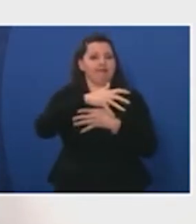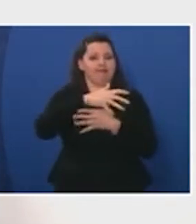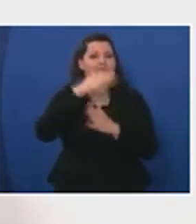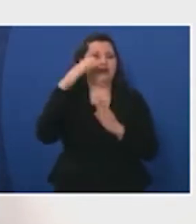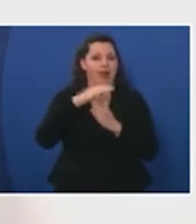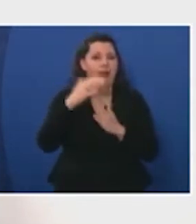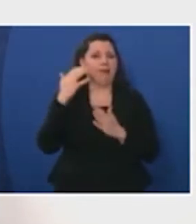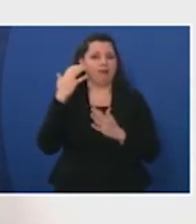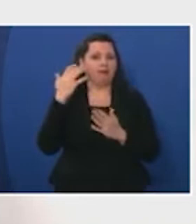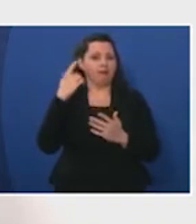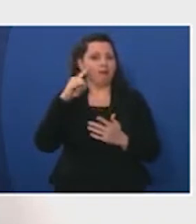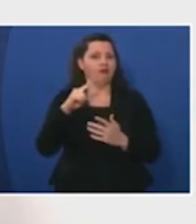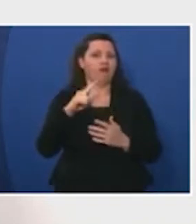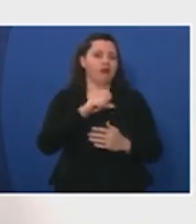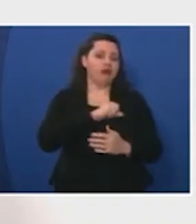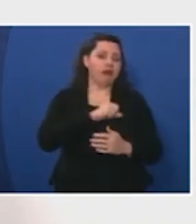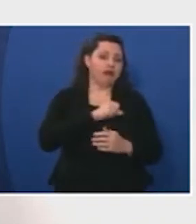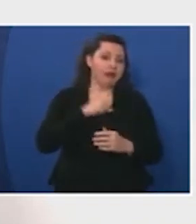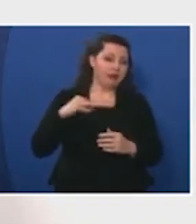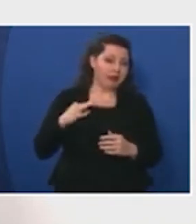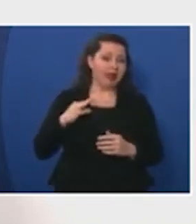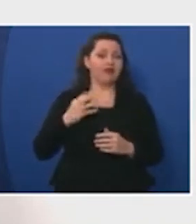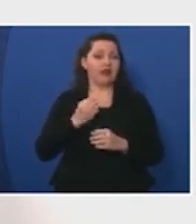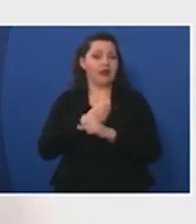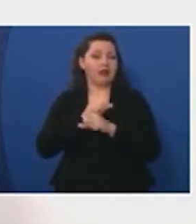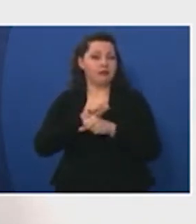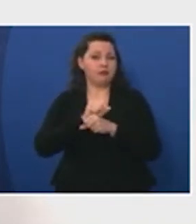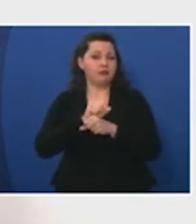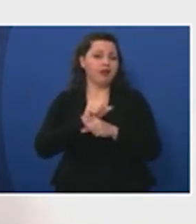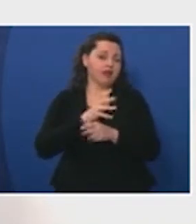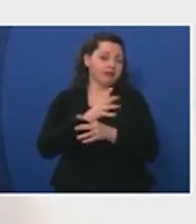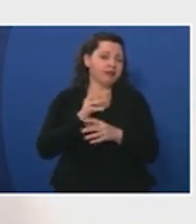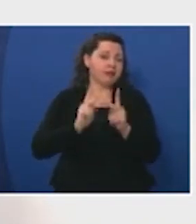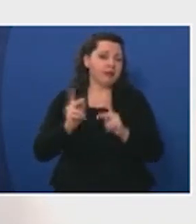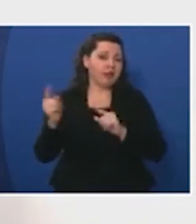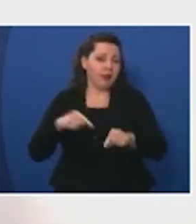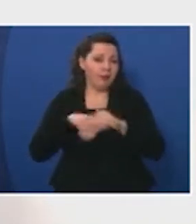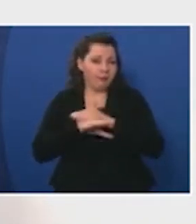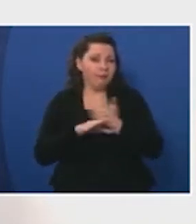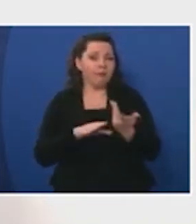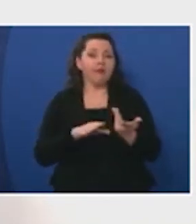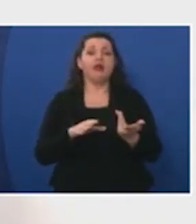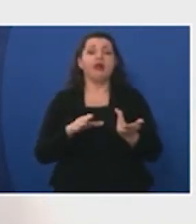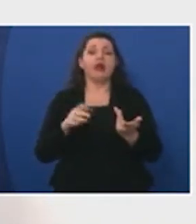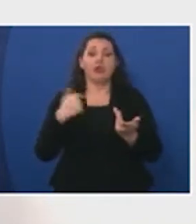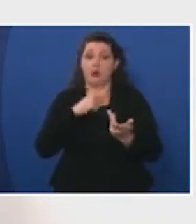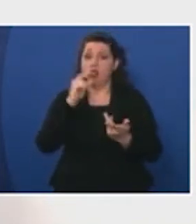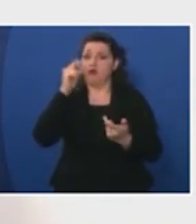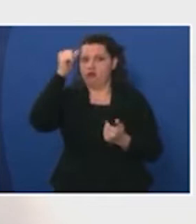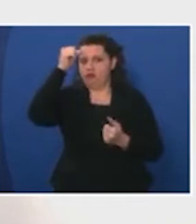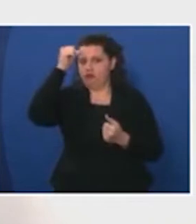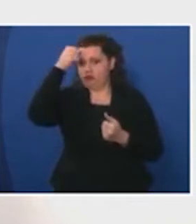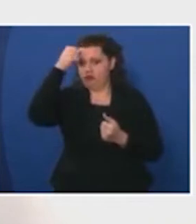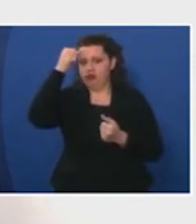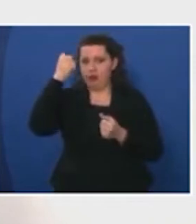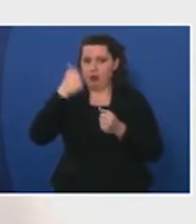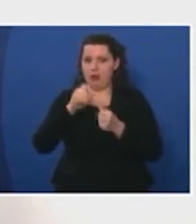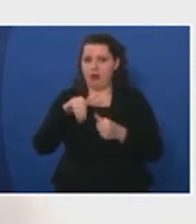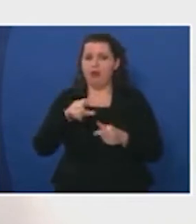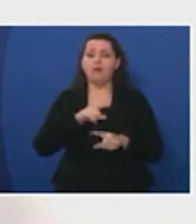and we keep that in the forefront of our minds every day and but so far